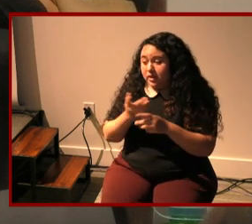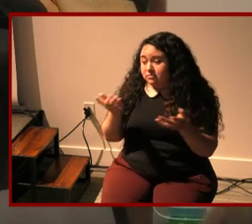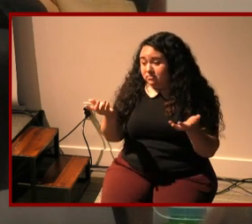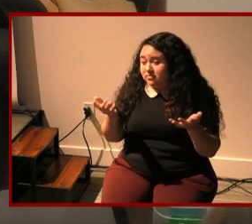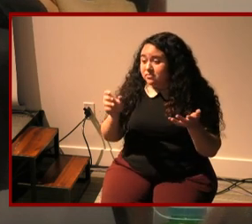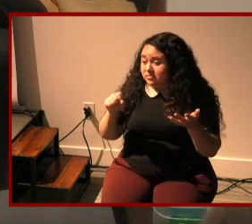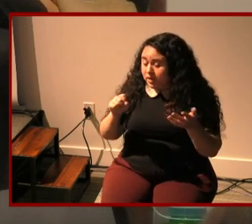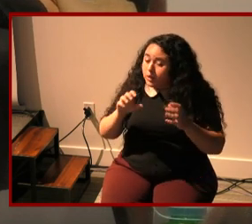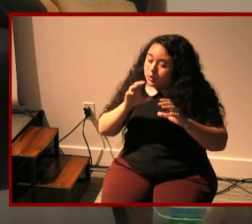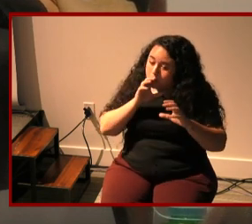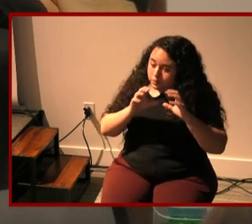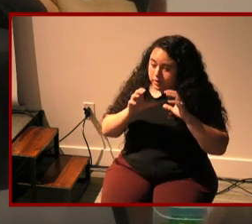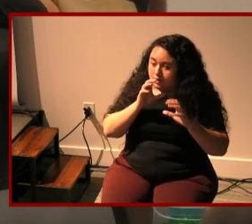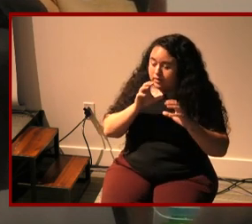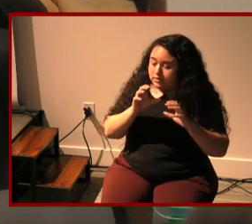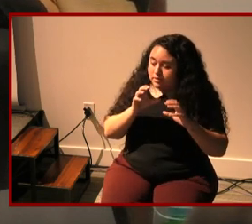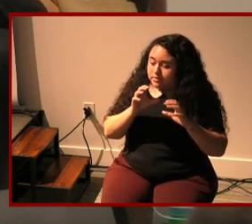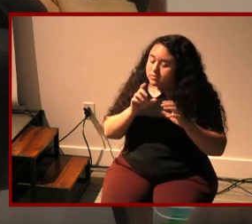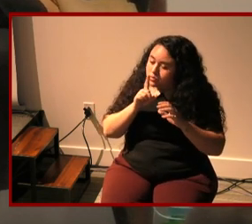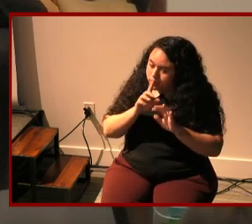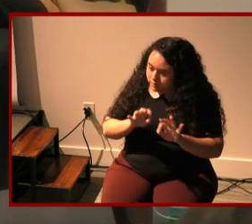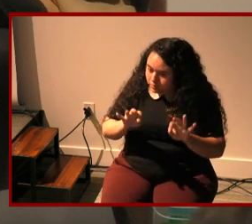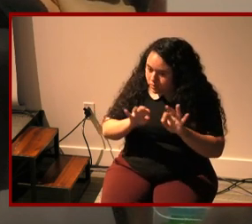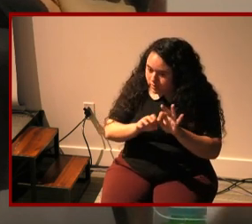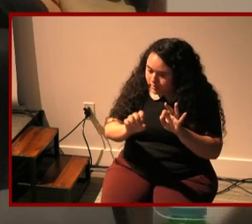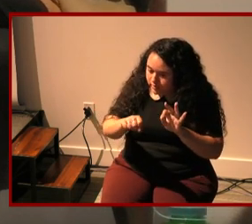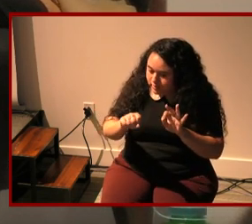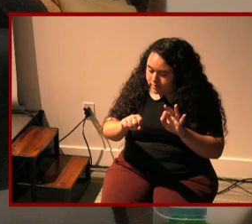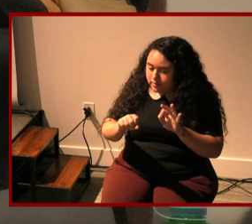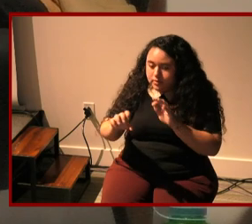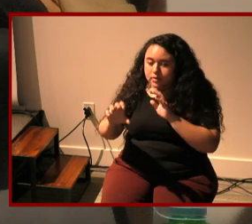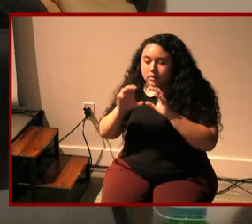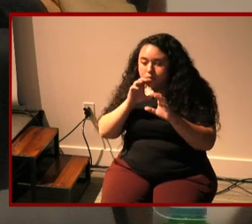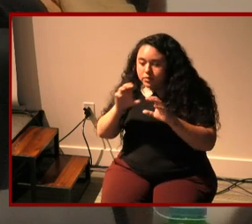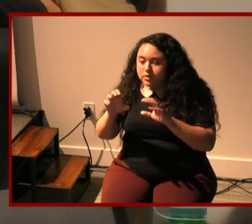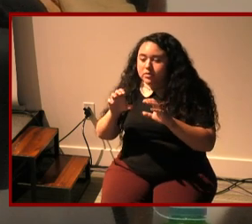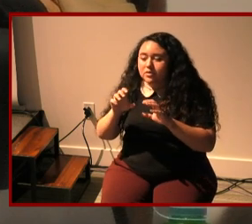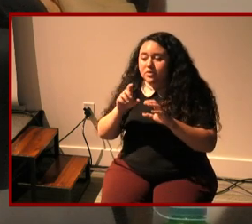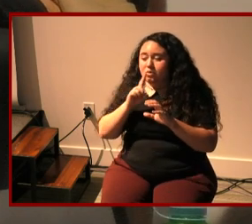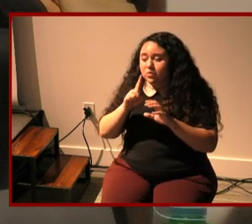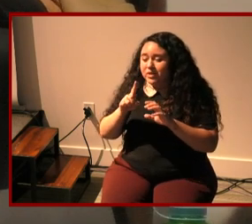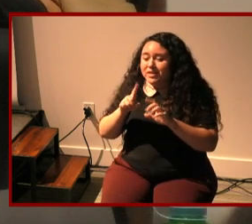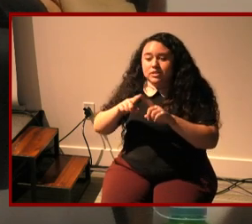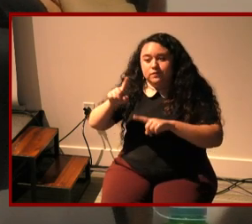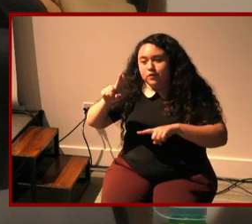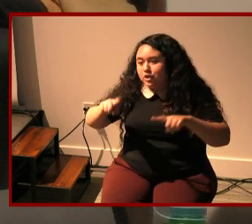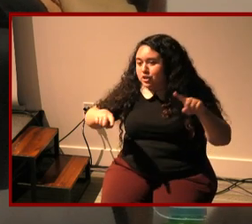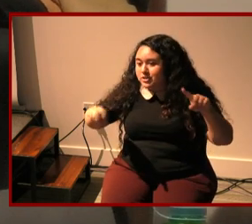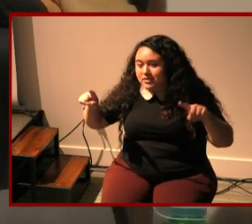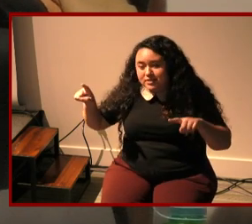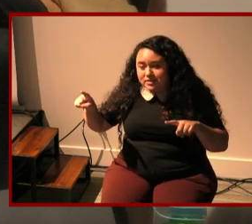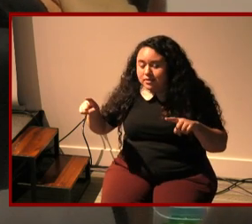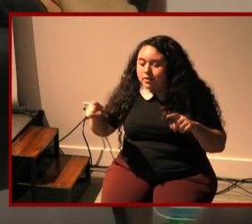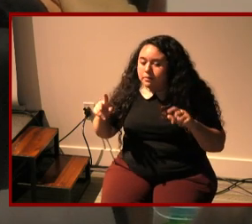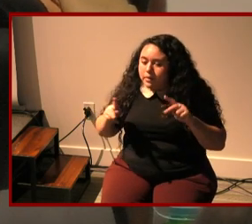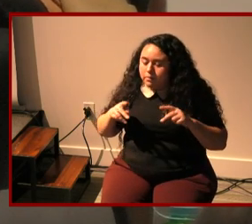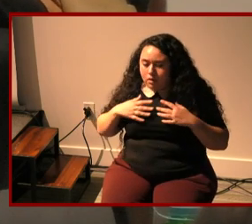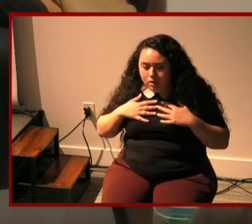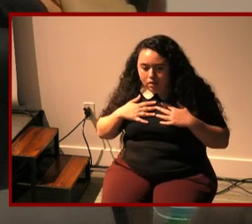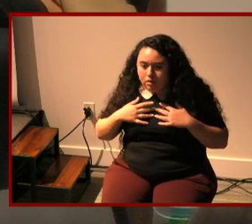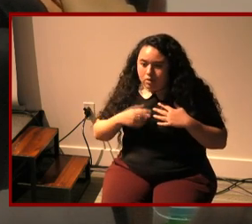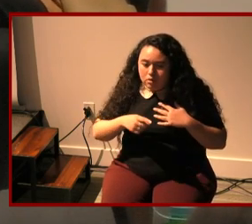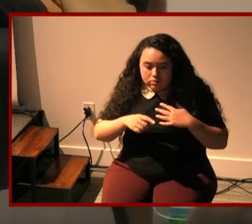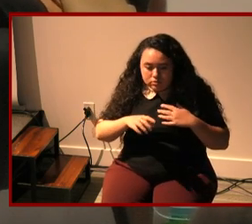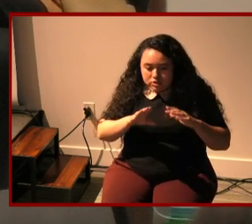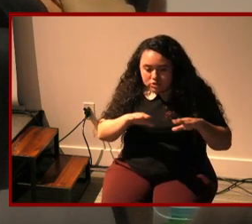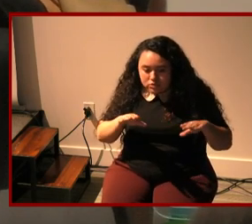yeah communication we is important and communication is so super diverse but there's so much anxiety that